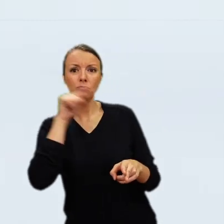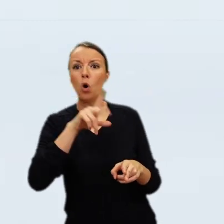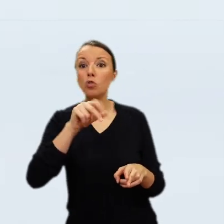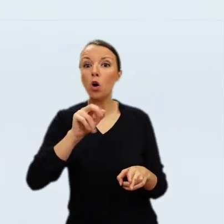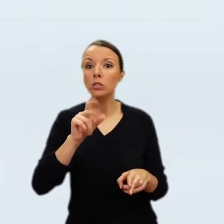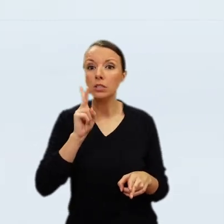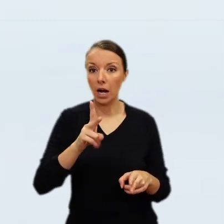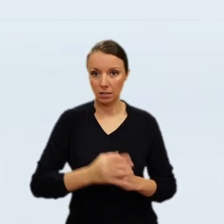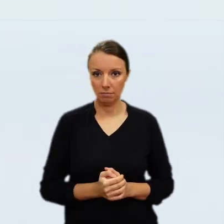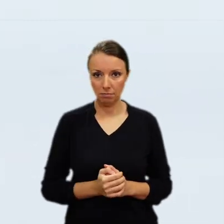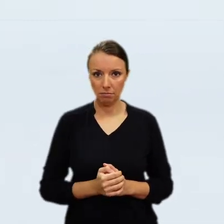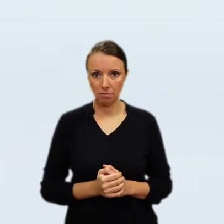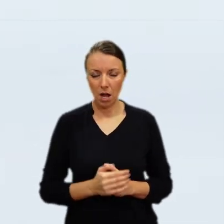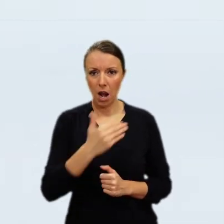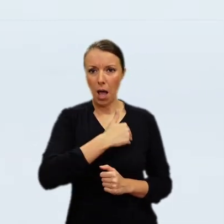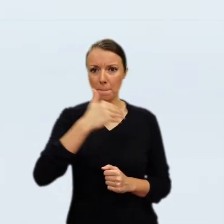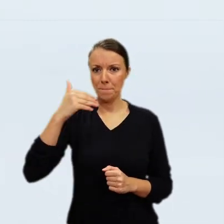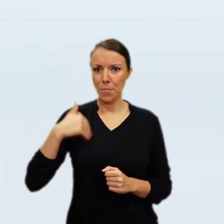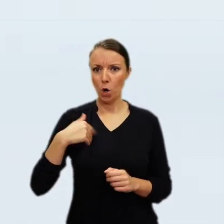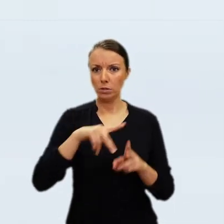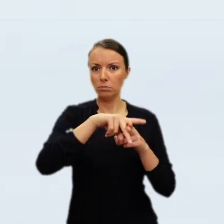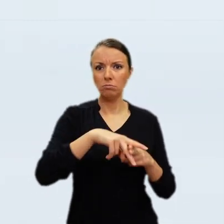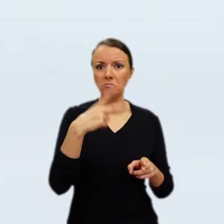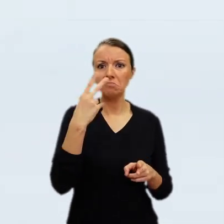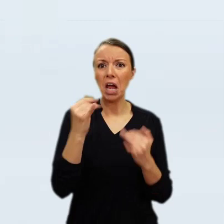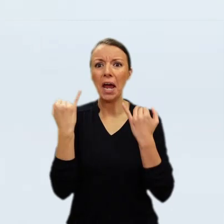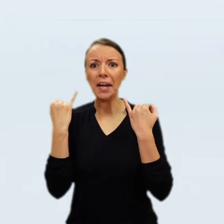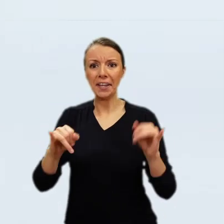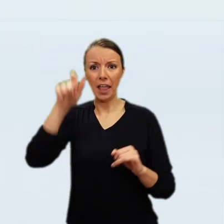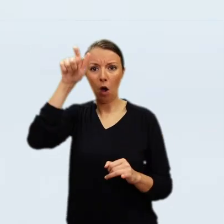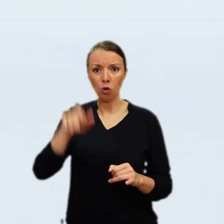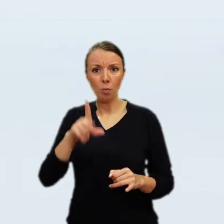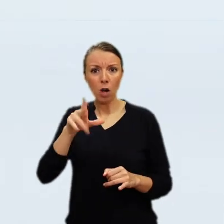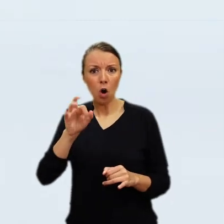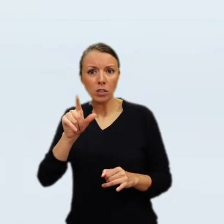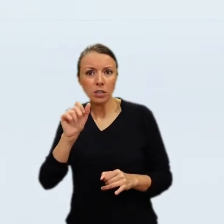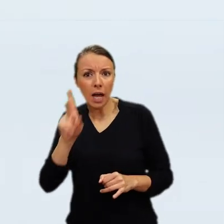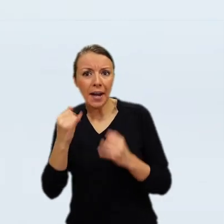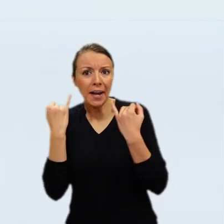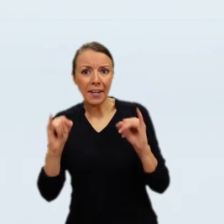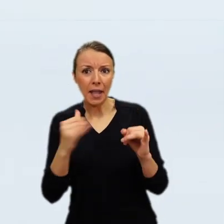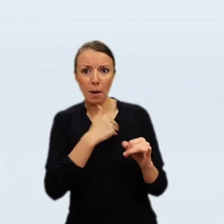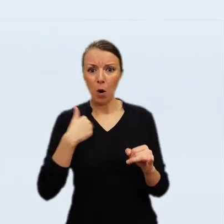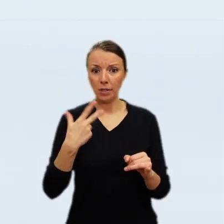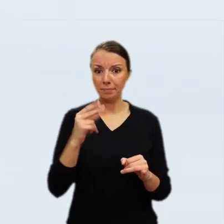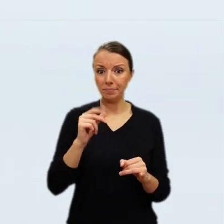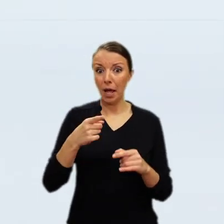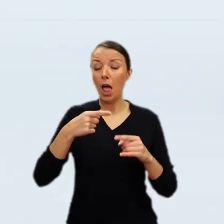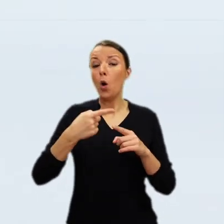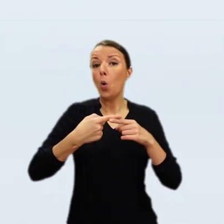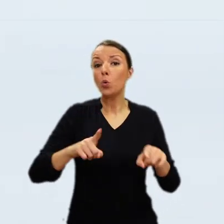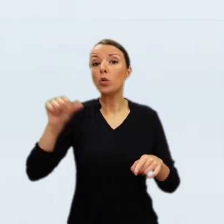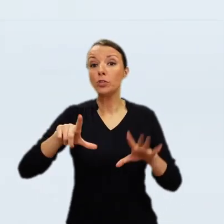Scholars in Poland, and in particular my colleague and co-curator Dorota Juszczak, have done an incredible job with assembling thorough